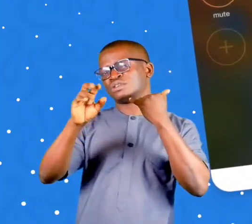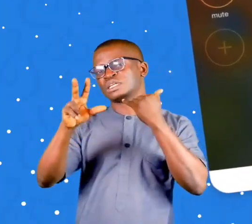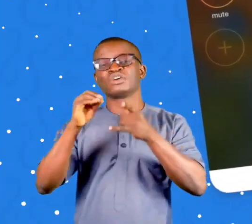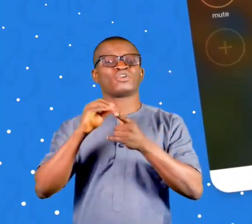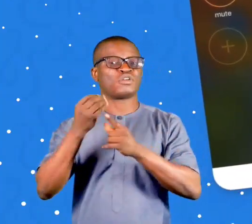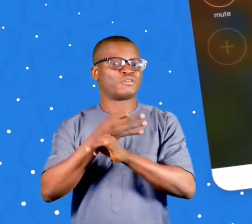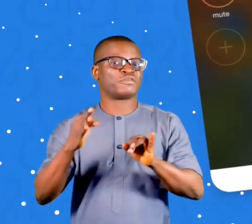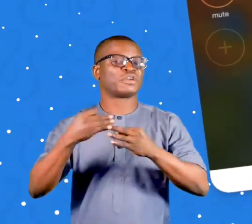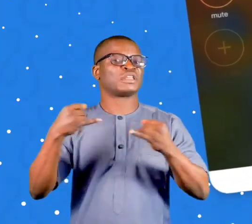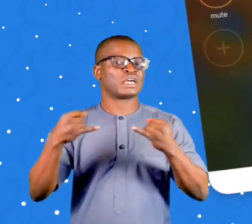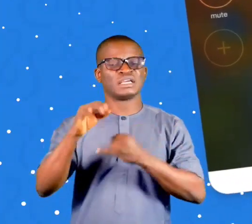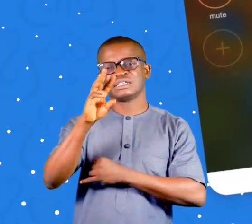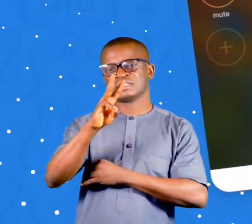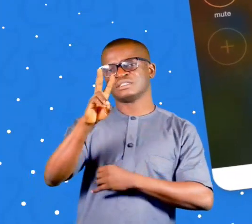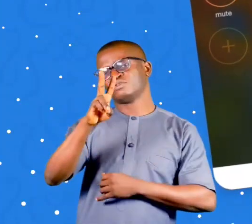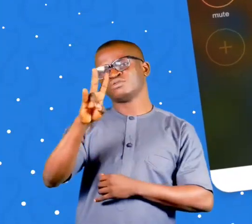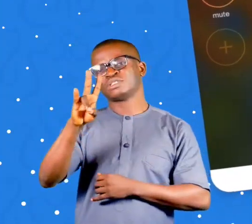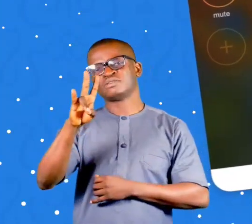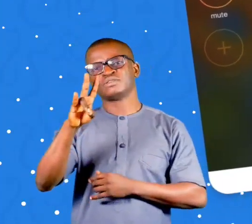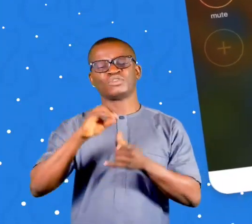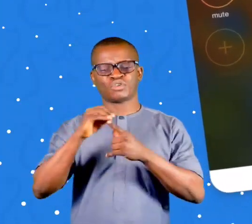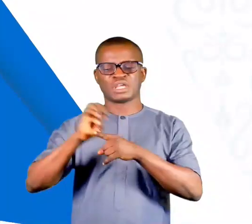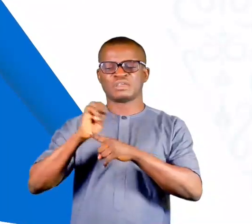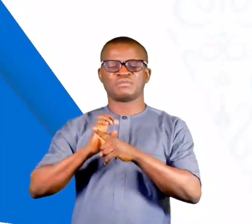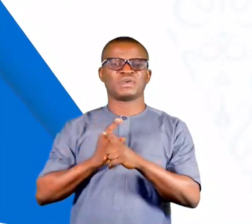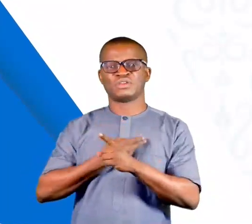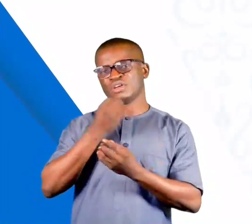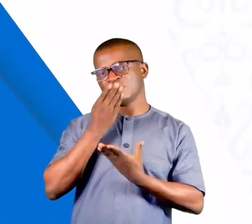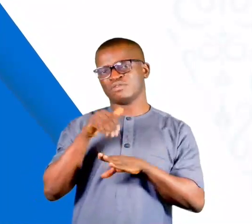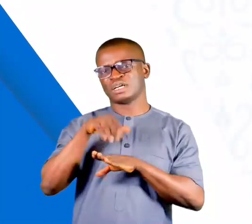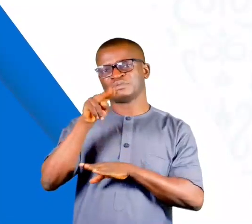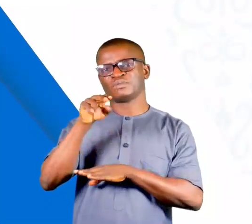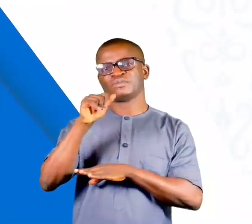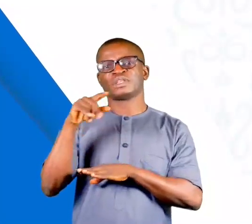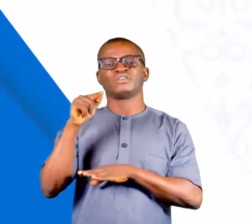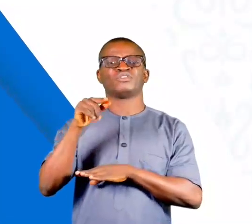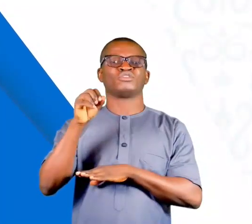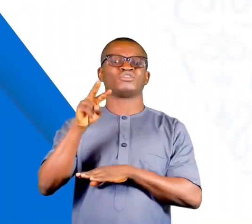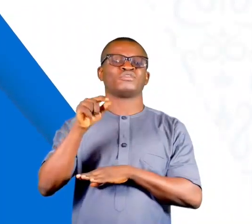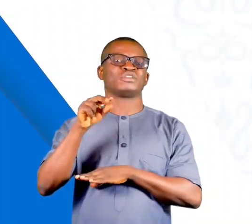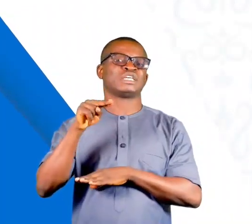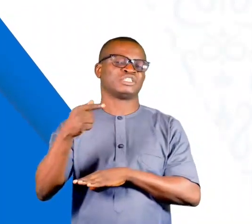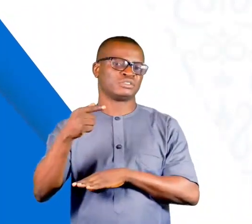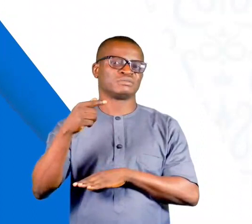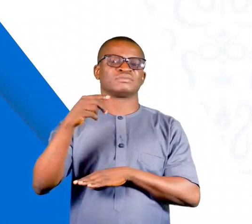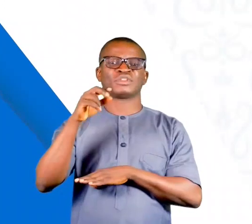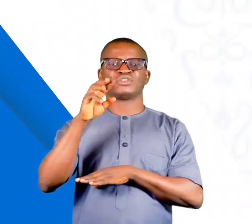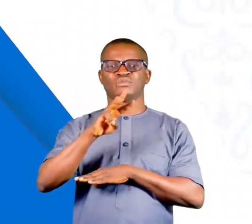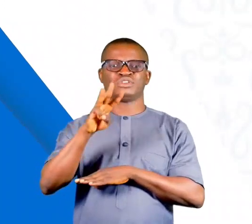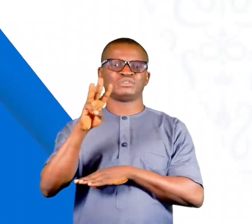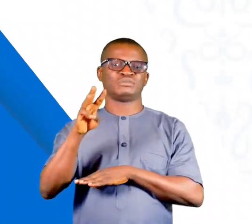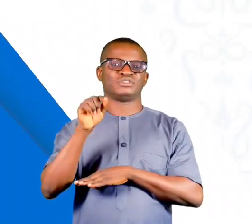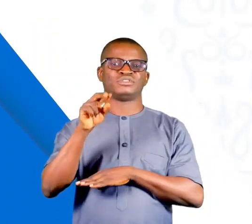0000203 or the shortcode 627 or email us info at naptip.gov.ng Visit